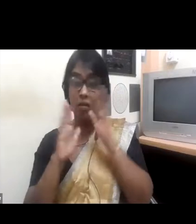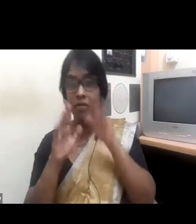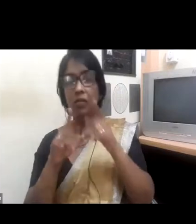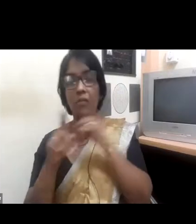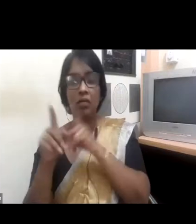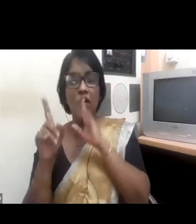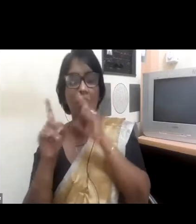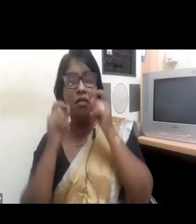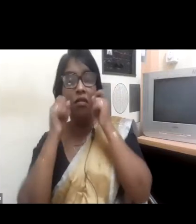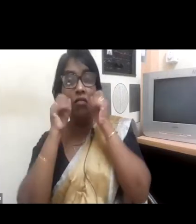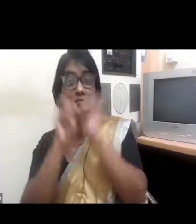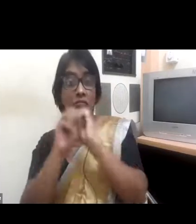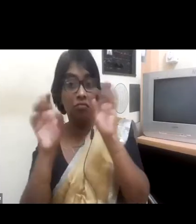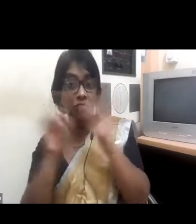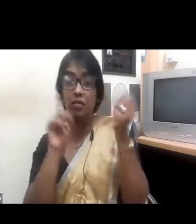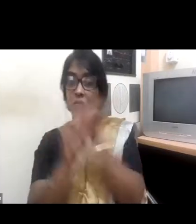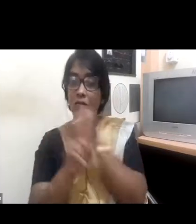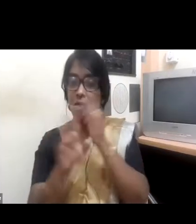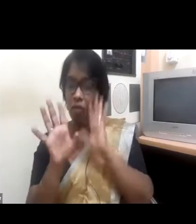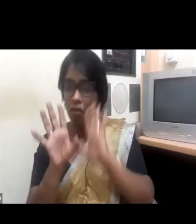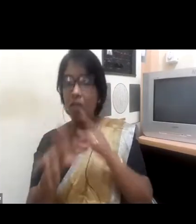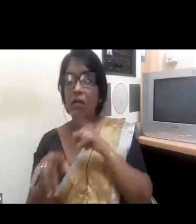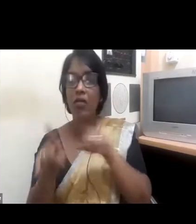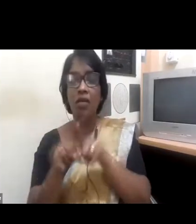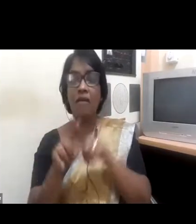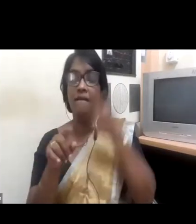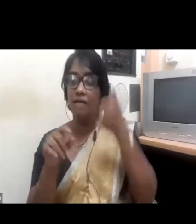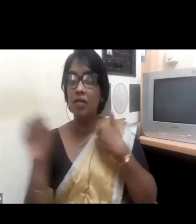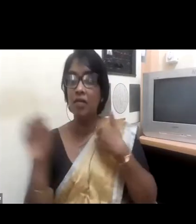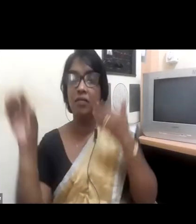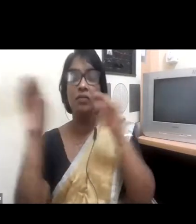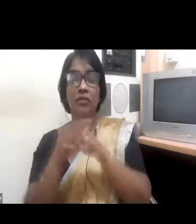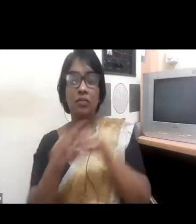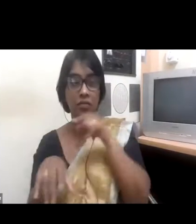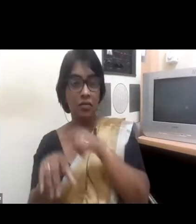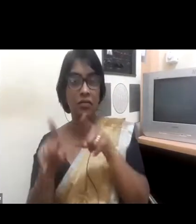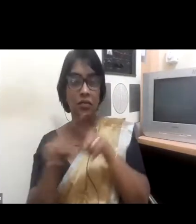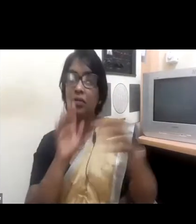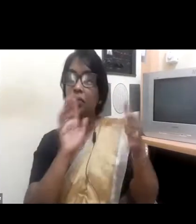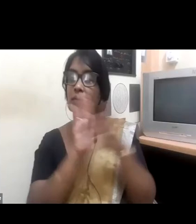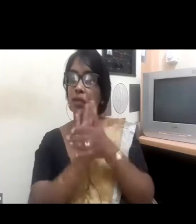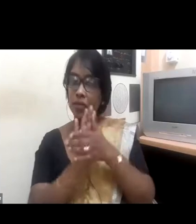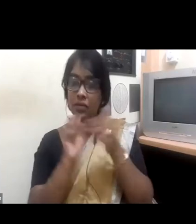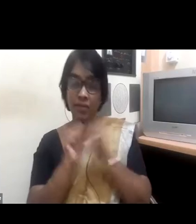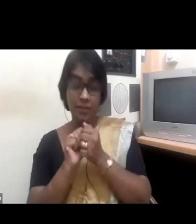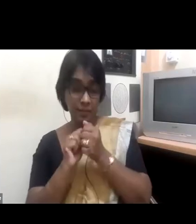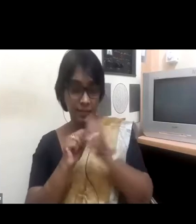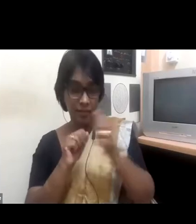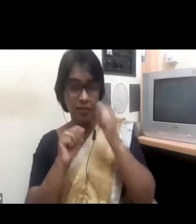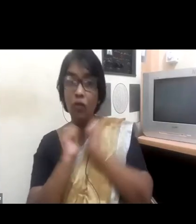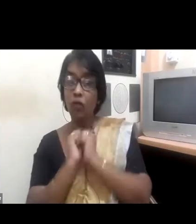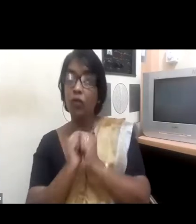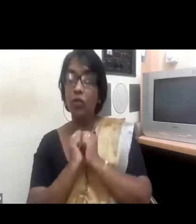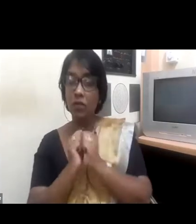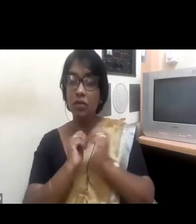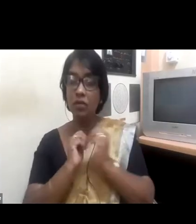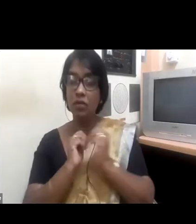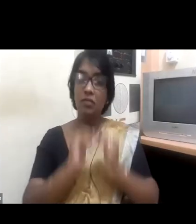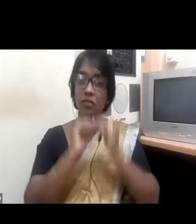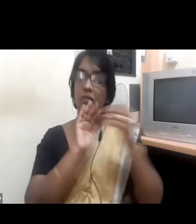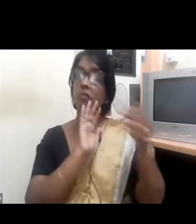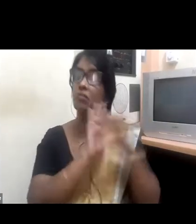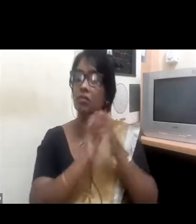from mentorship, sponsorship, career development, and a lot of those programs and those interventions about